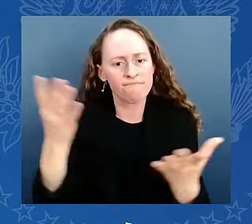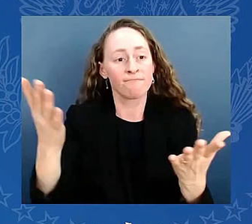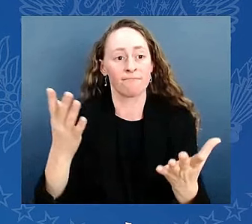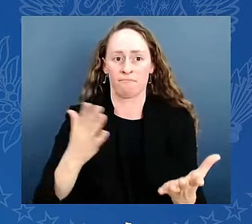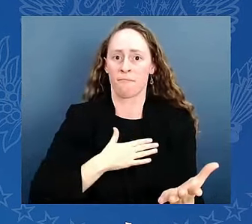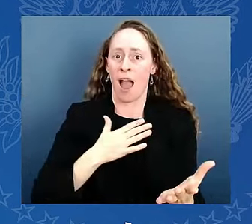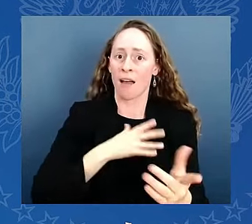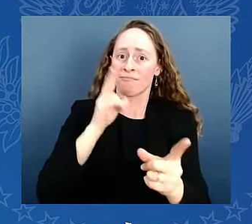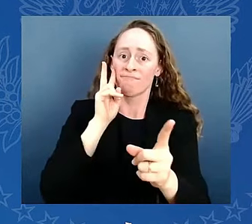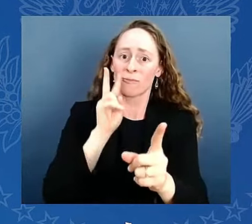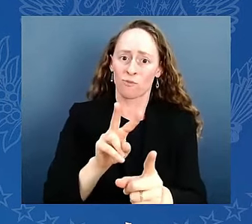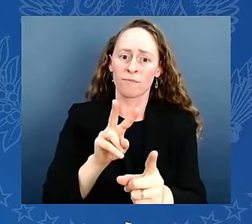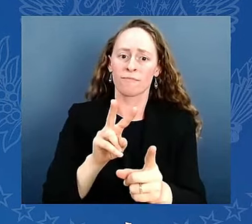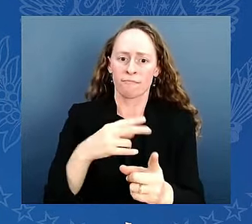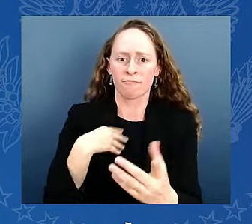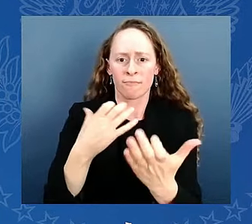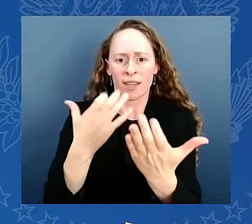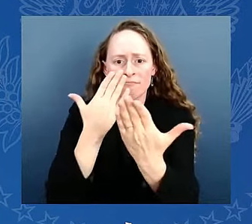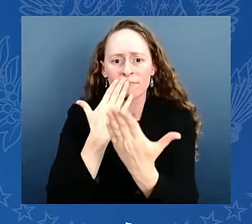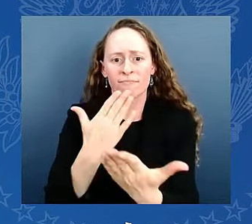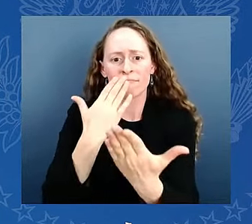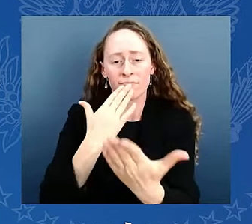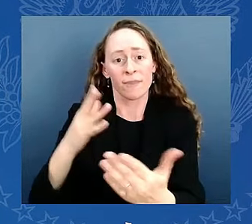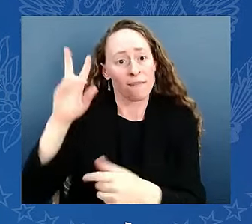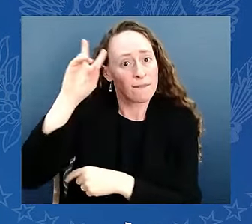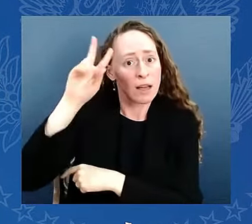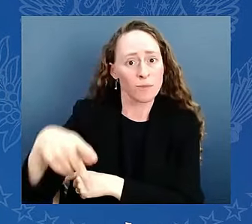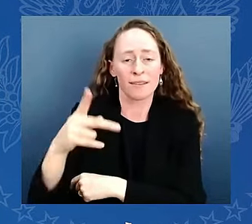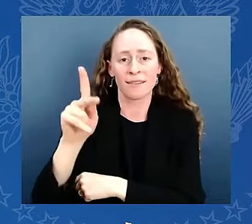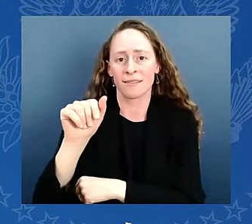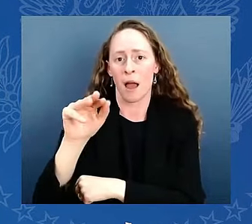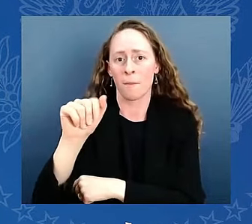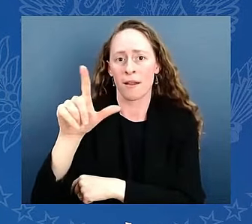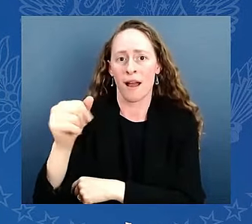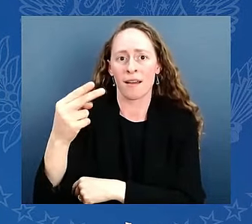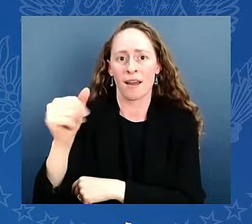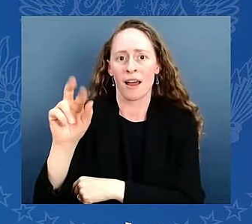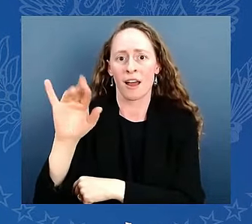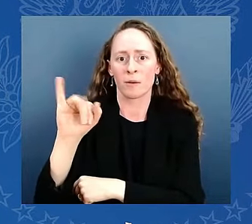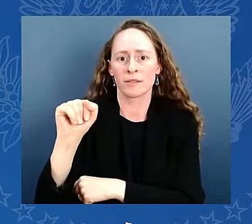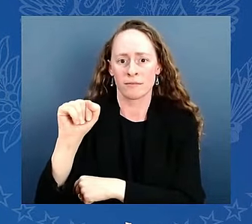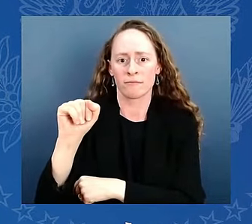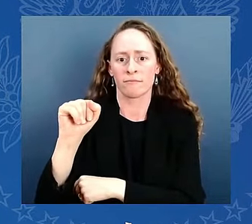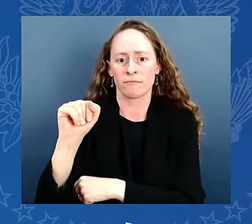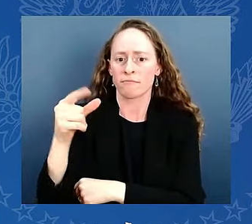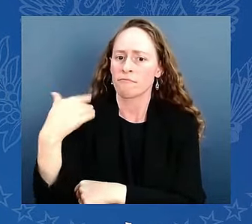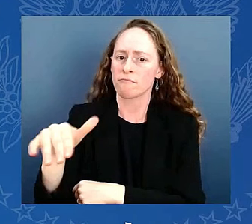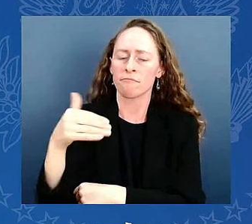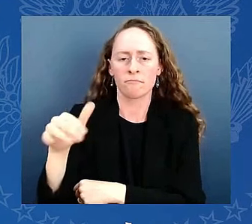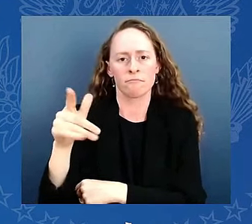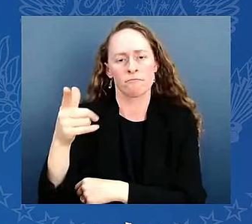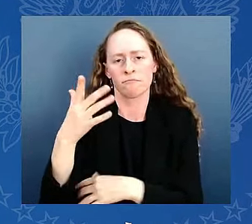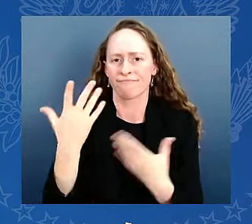she's tough, she's capable. She's been an incredible partner to me and a leader for our country.